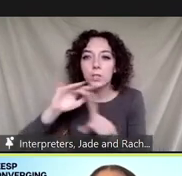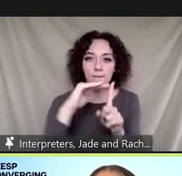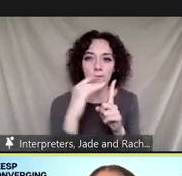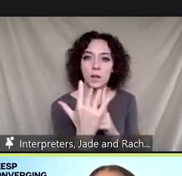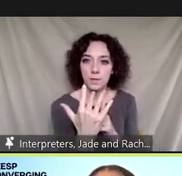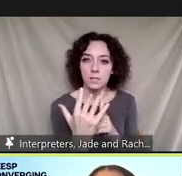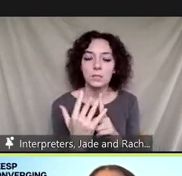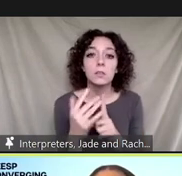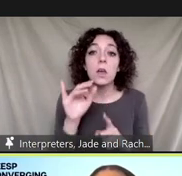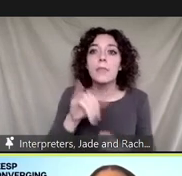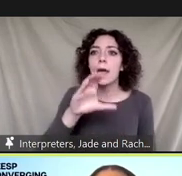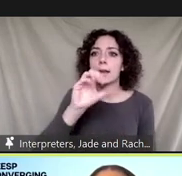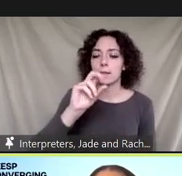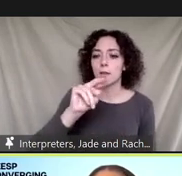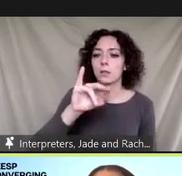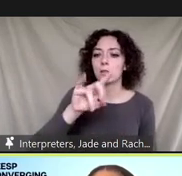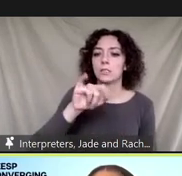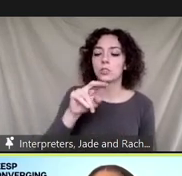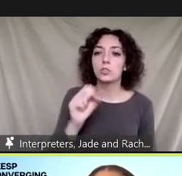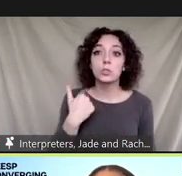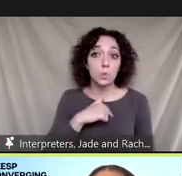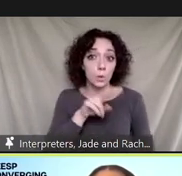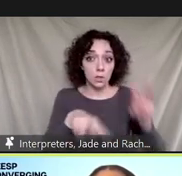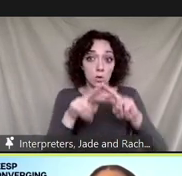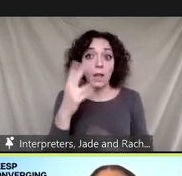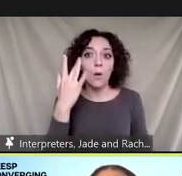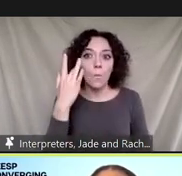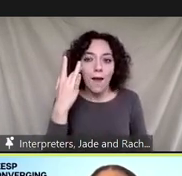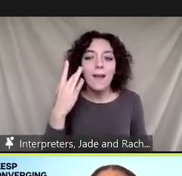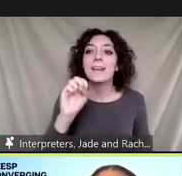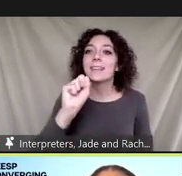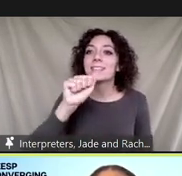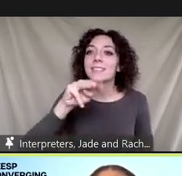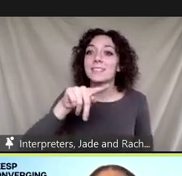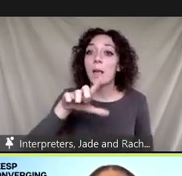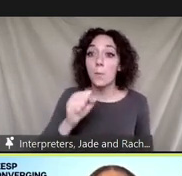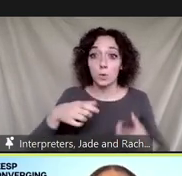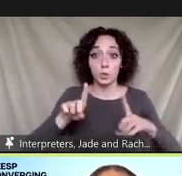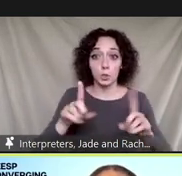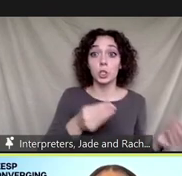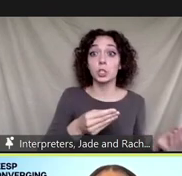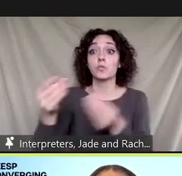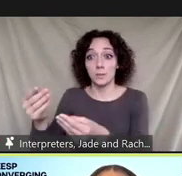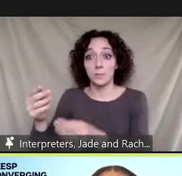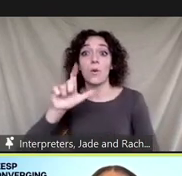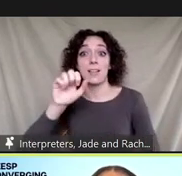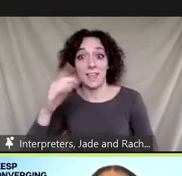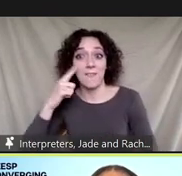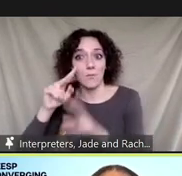conditions because these are various environmental stressors the samples may be under during transport to the lab for analysis